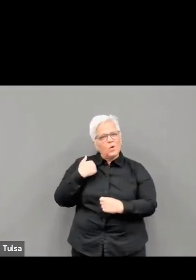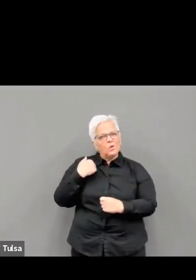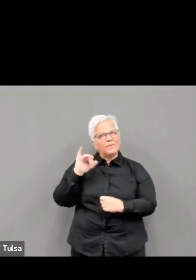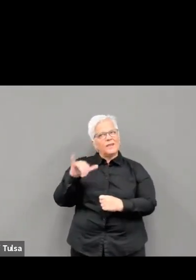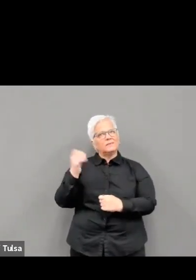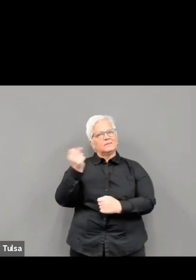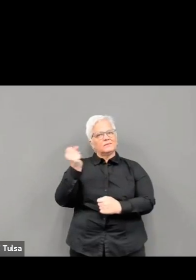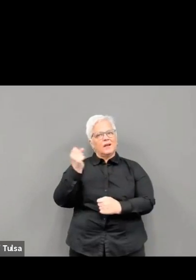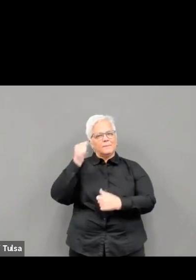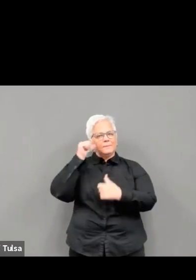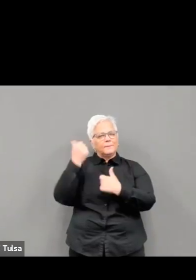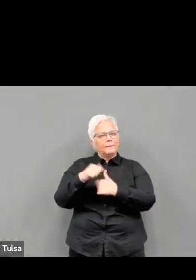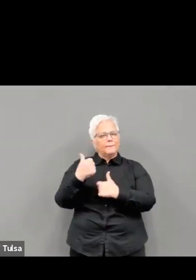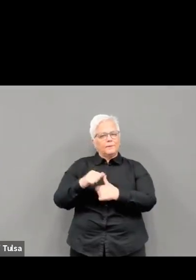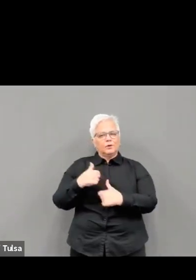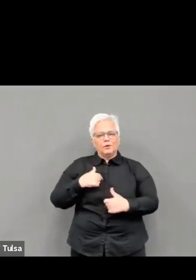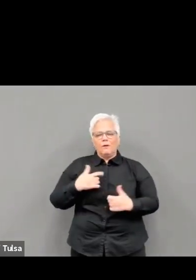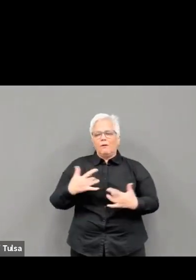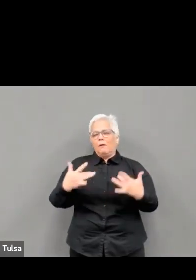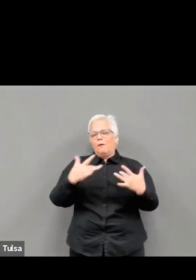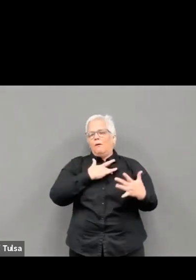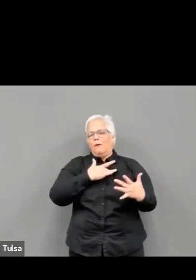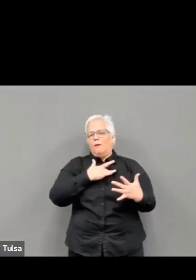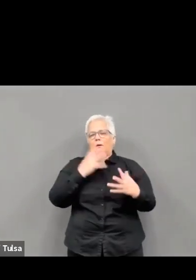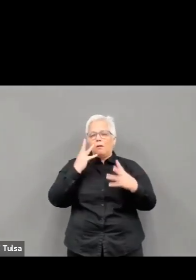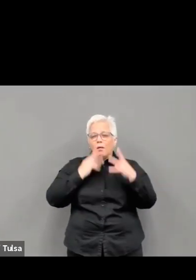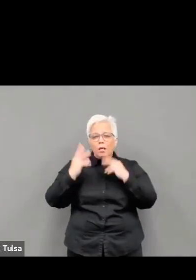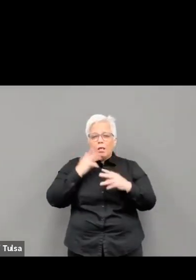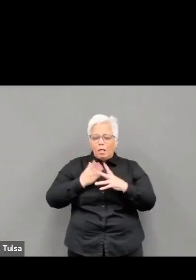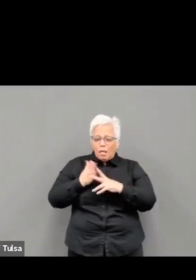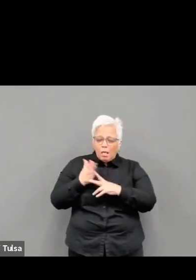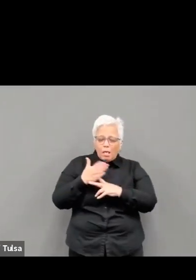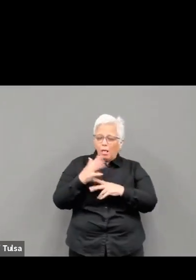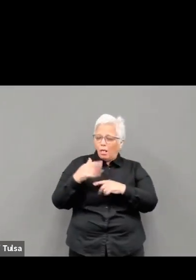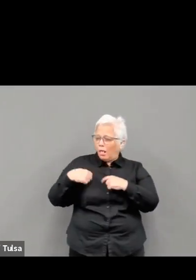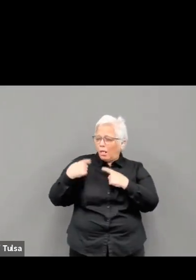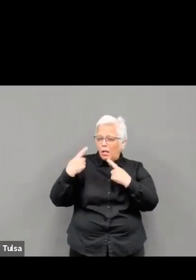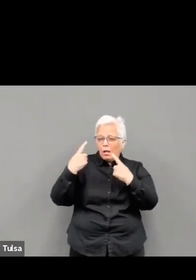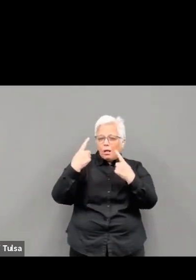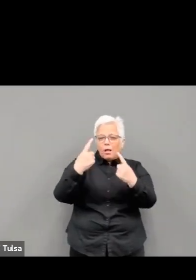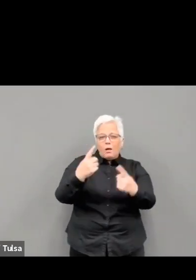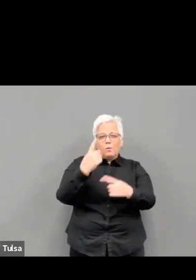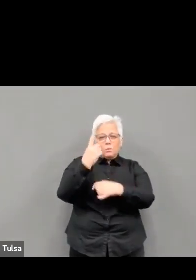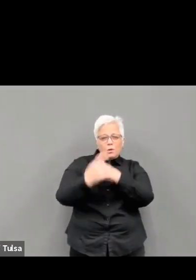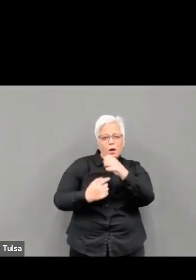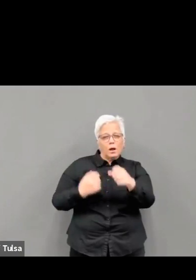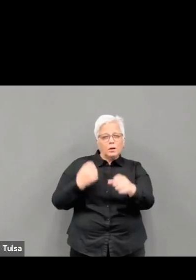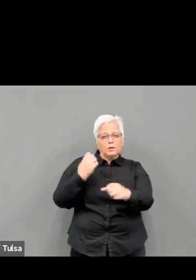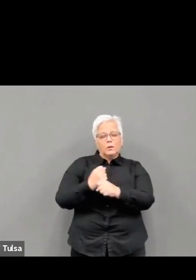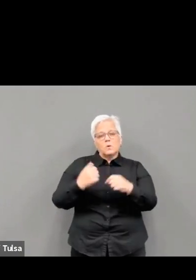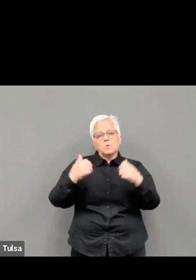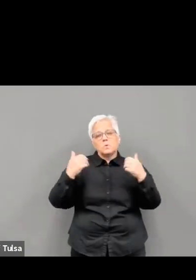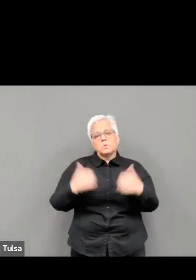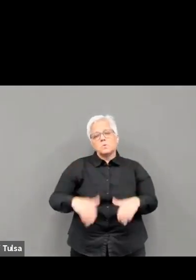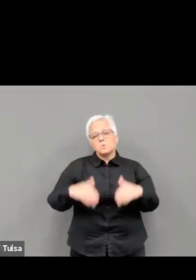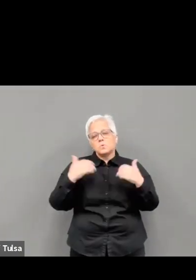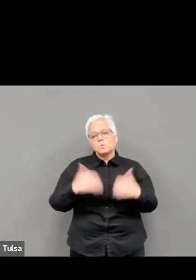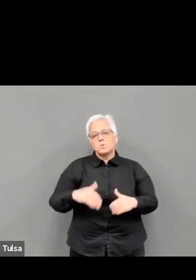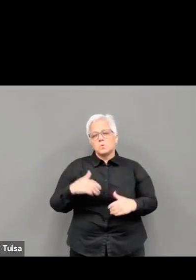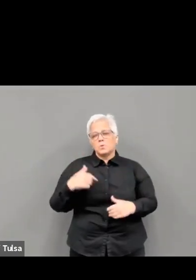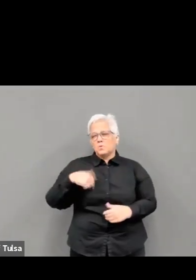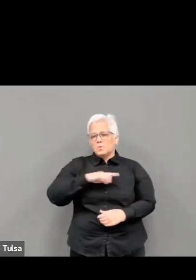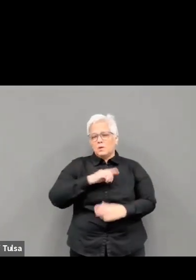been through so much since that moment. With the benefit of hindsight, it's remarkable how quickly our